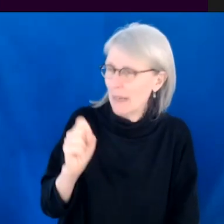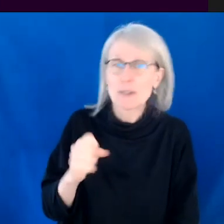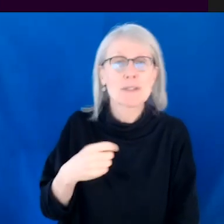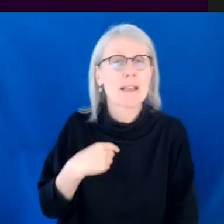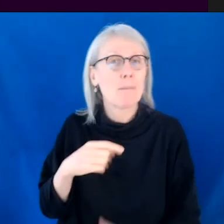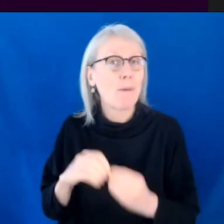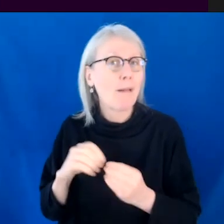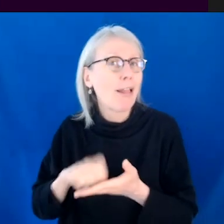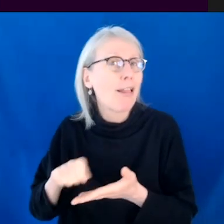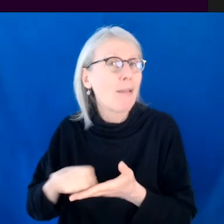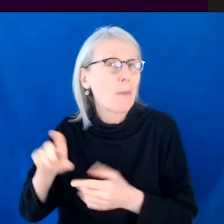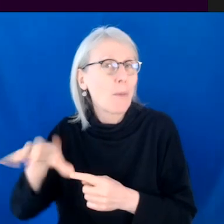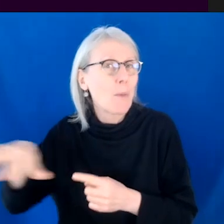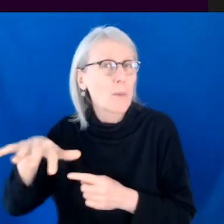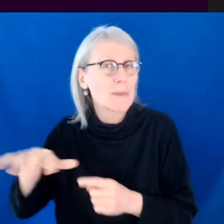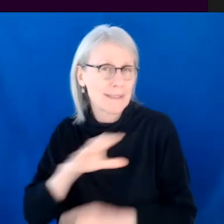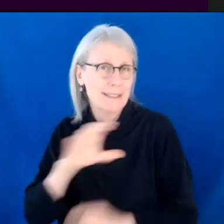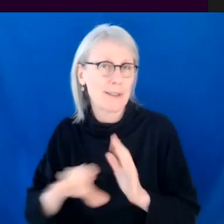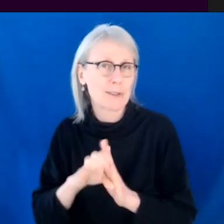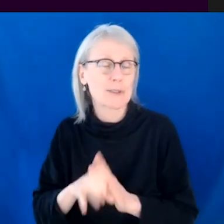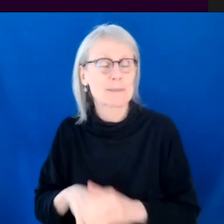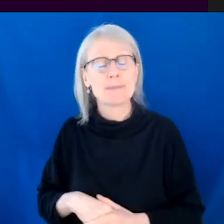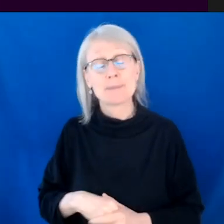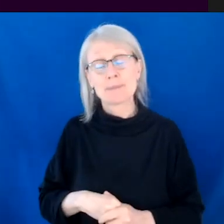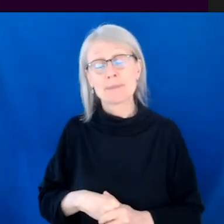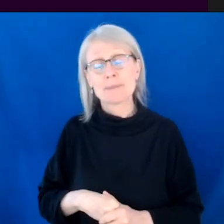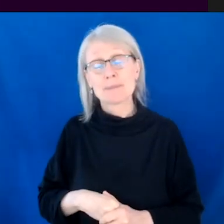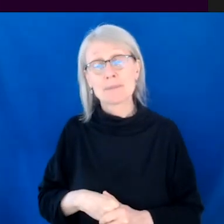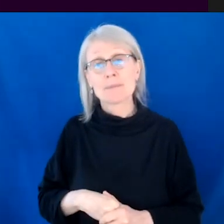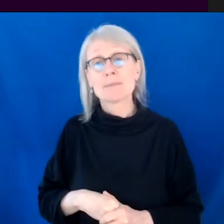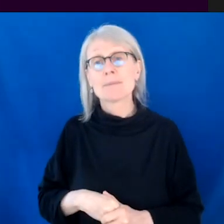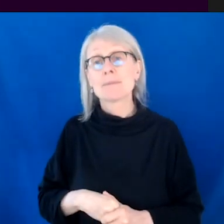characters. Um, who do I relate to most in reality?